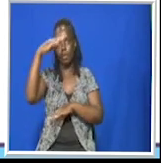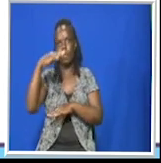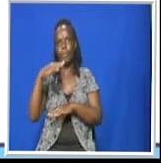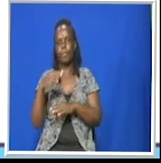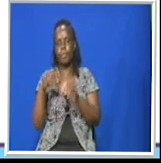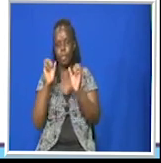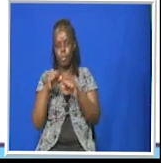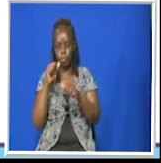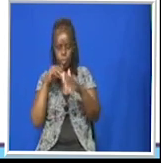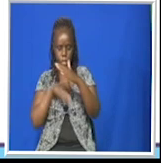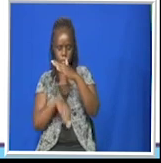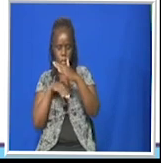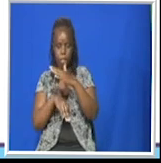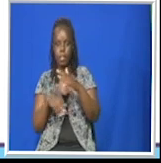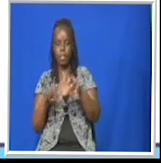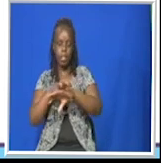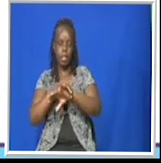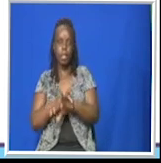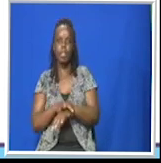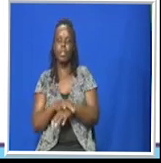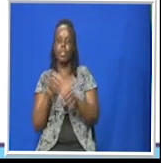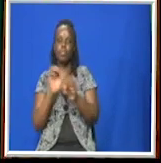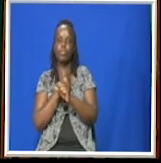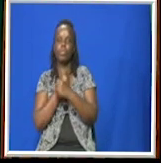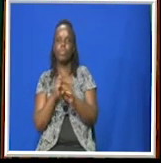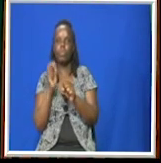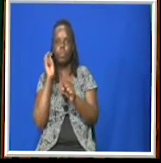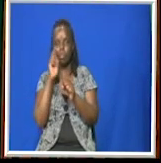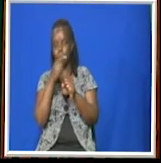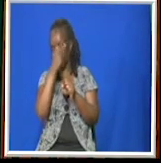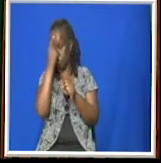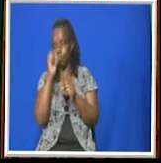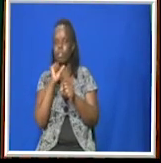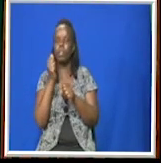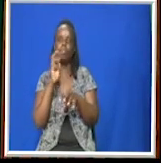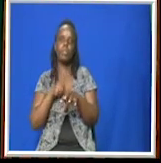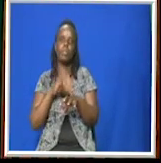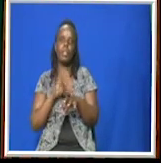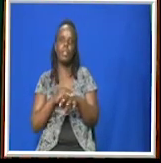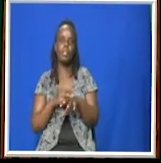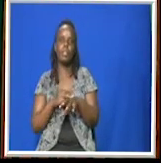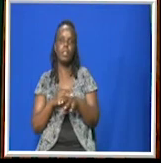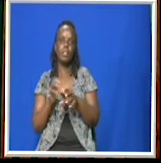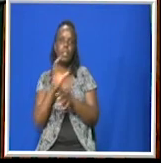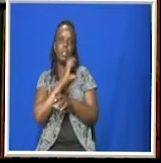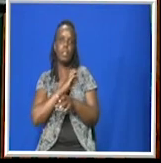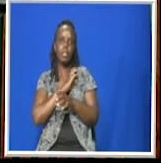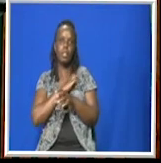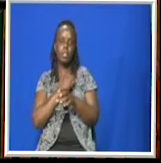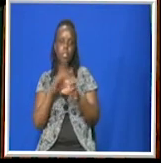below the earth because we are not mining. We now need to look at the characteristics of land.